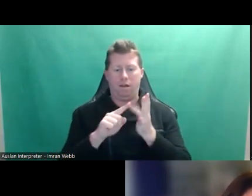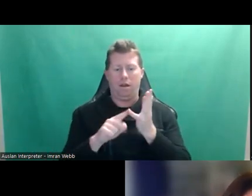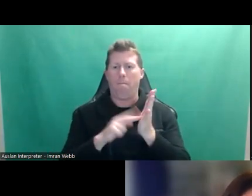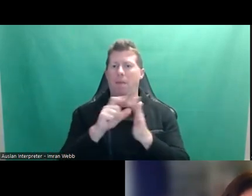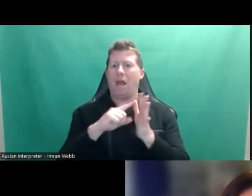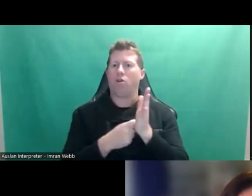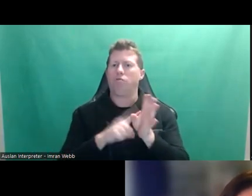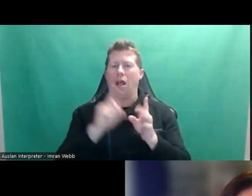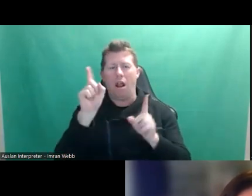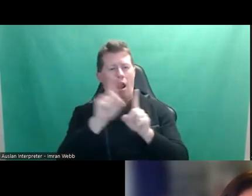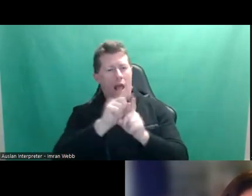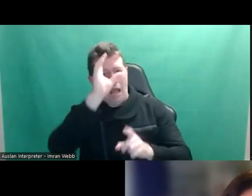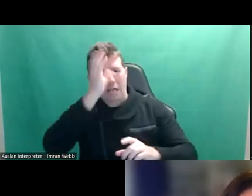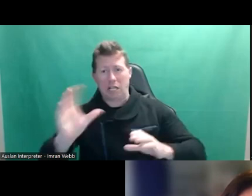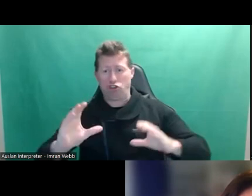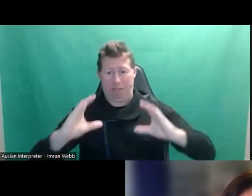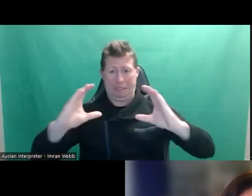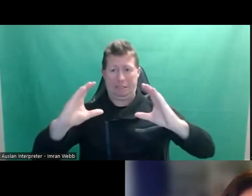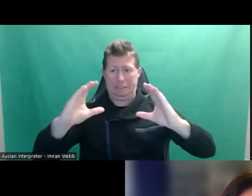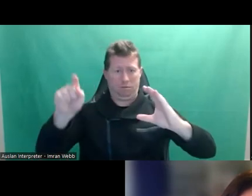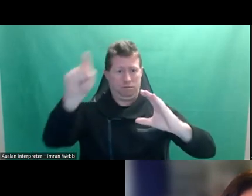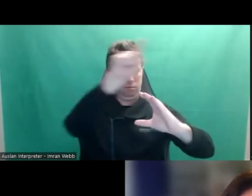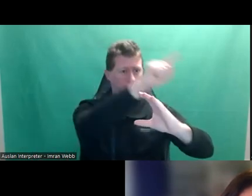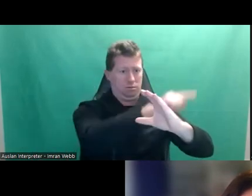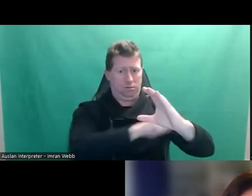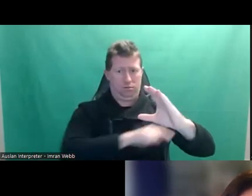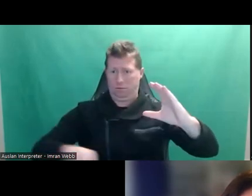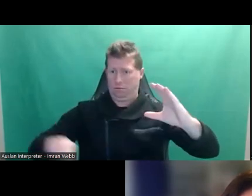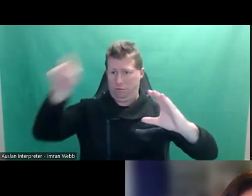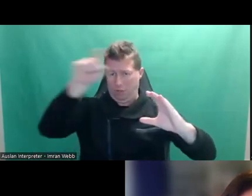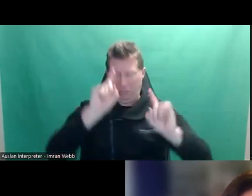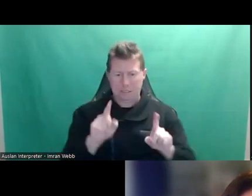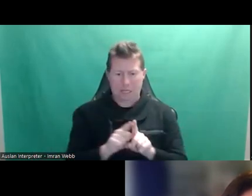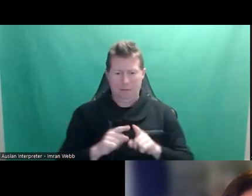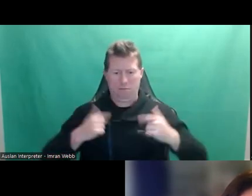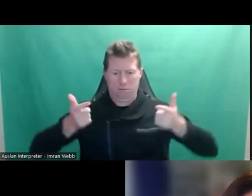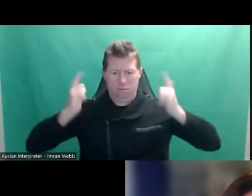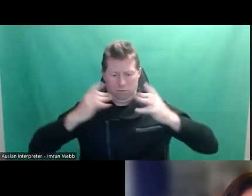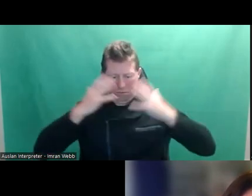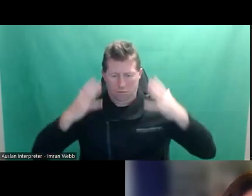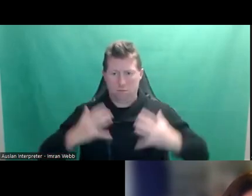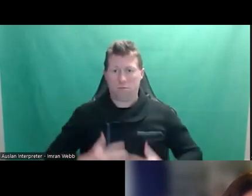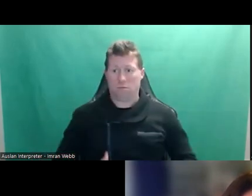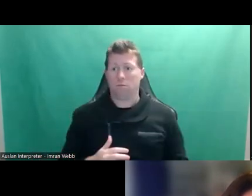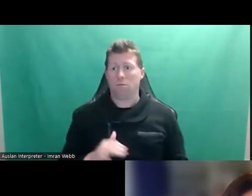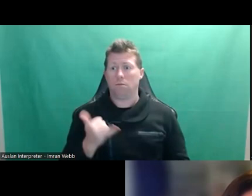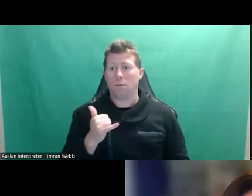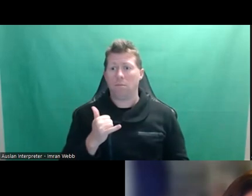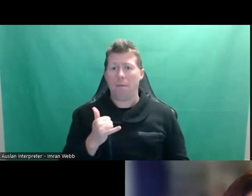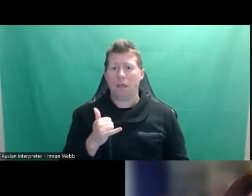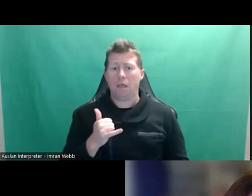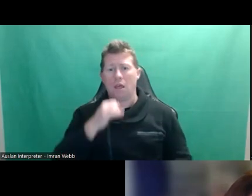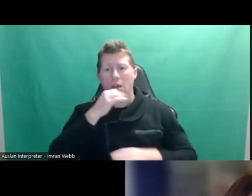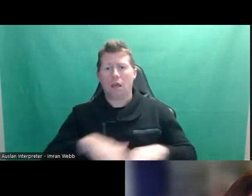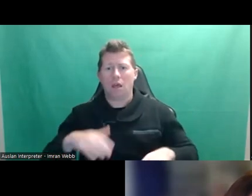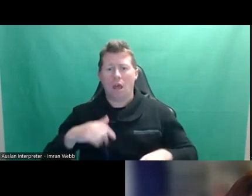and you're actually the boss of this territory. So even a little kid who's like, I'm not the boss of anything, I'm